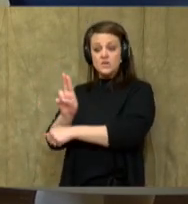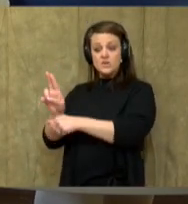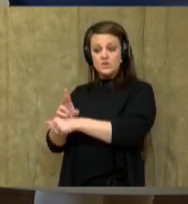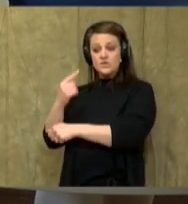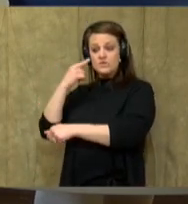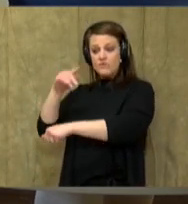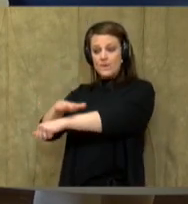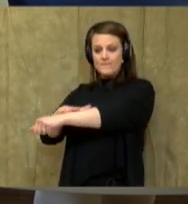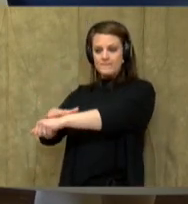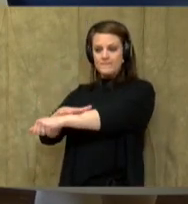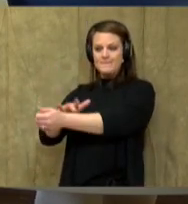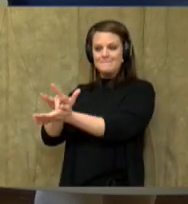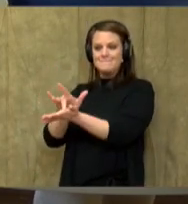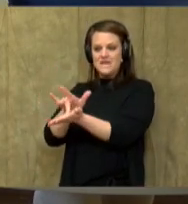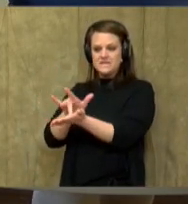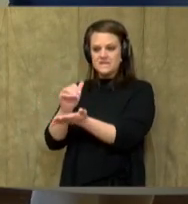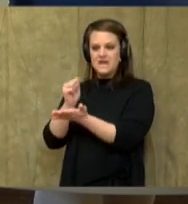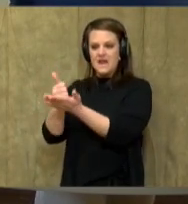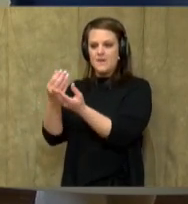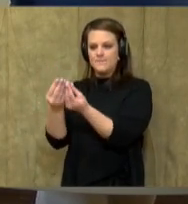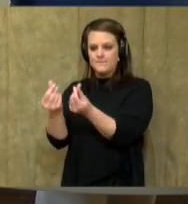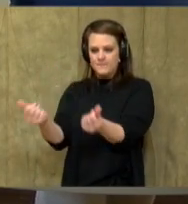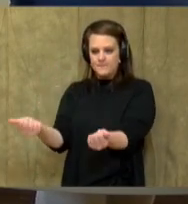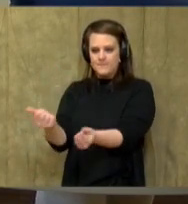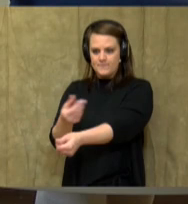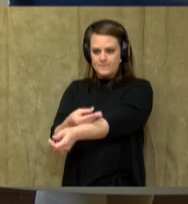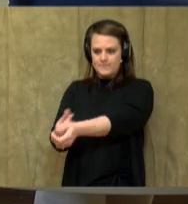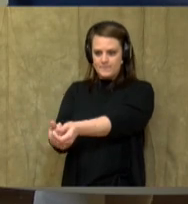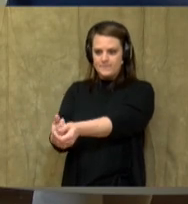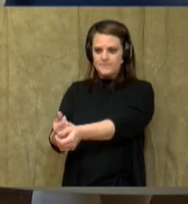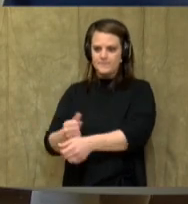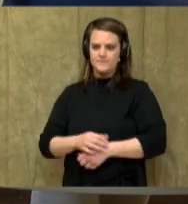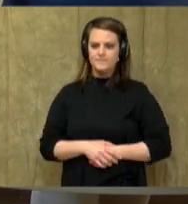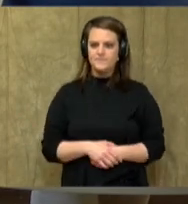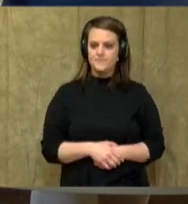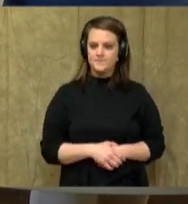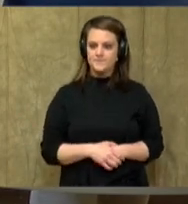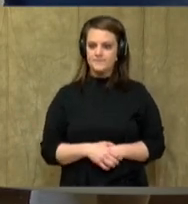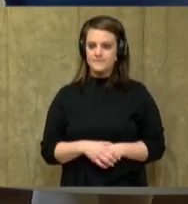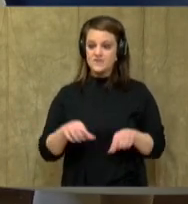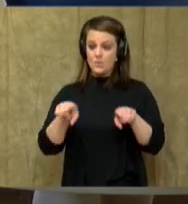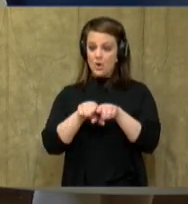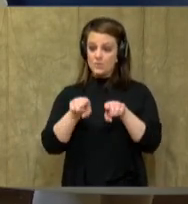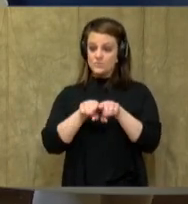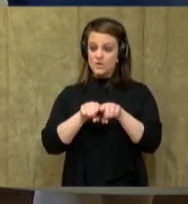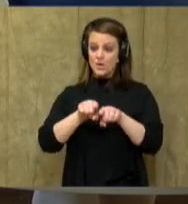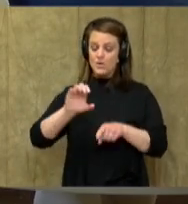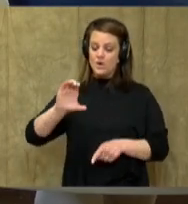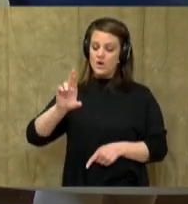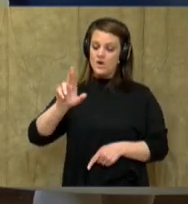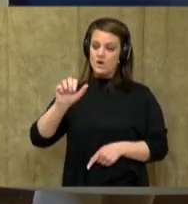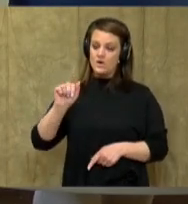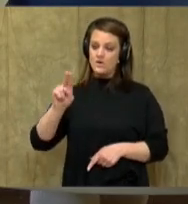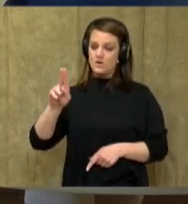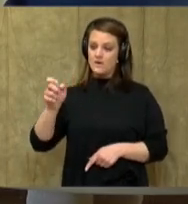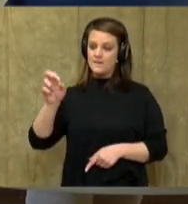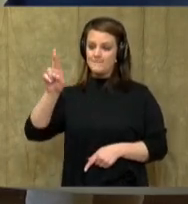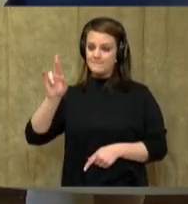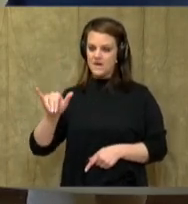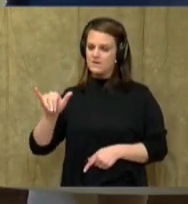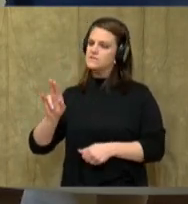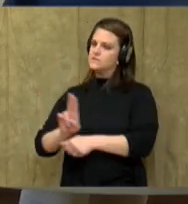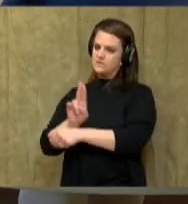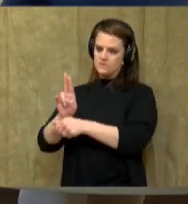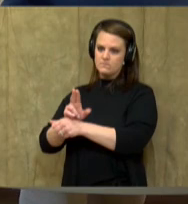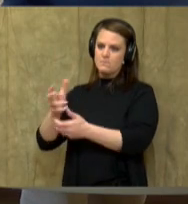use it for the treatment of wounds. So, we find out that, in fact, cranberries were useful. So, that